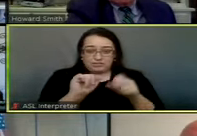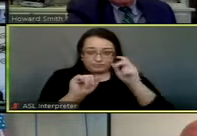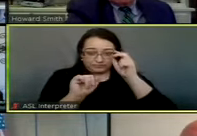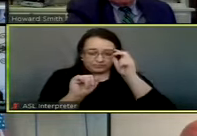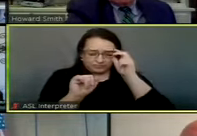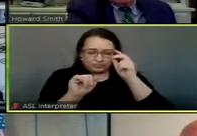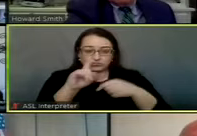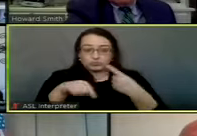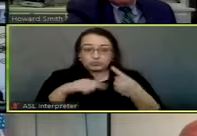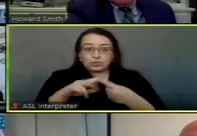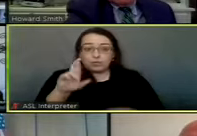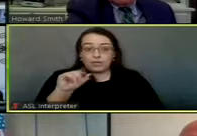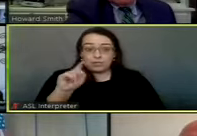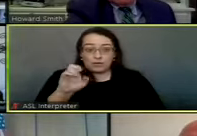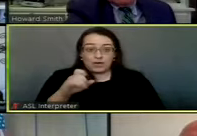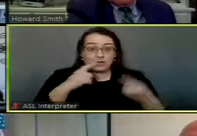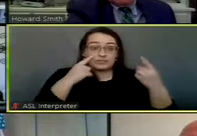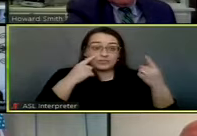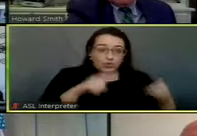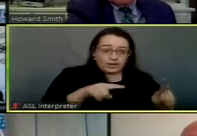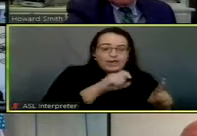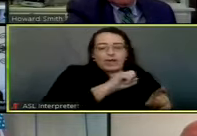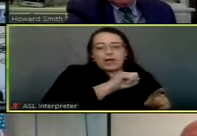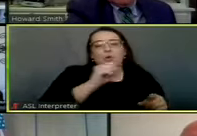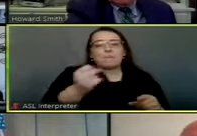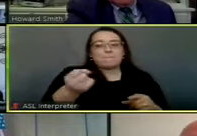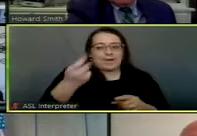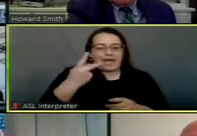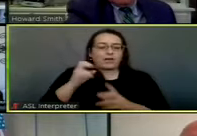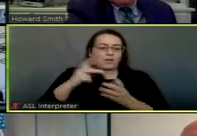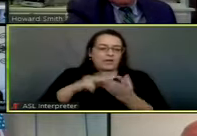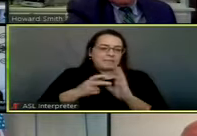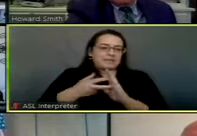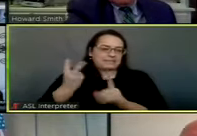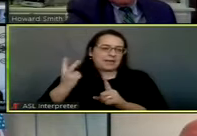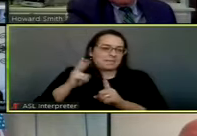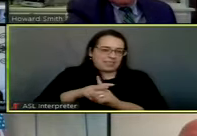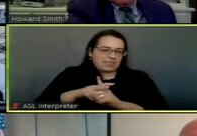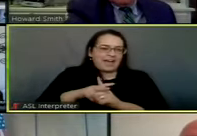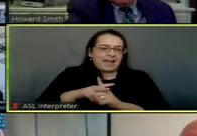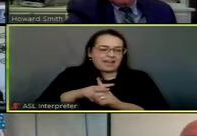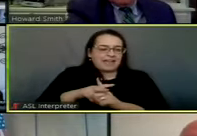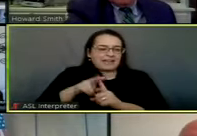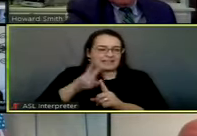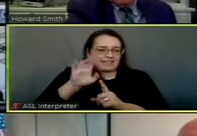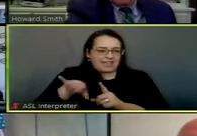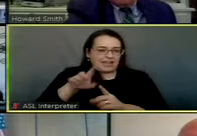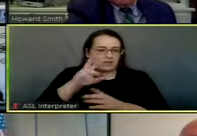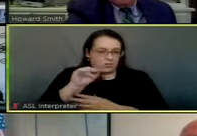when that rate's agreed upon, that you're able to go back and apply it retroactively. Is that correct?